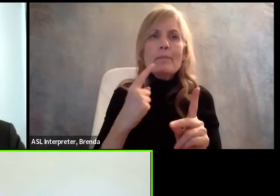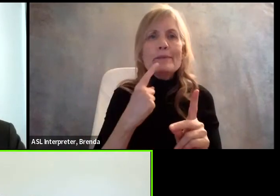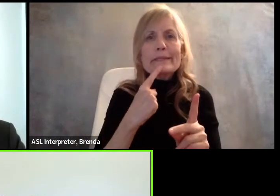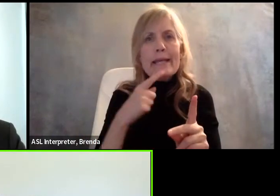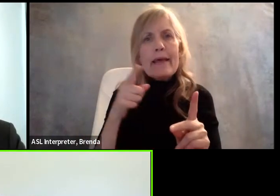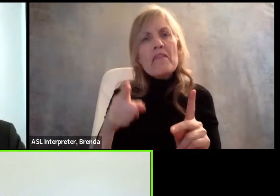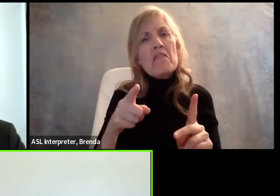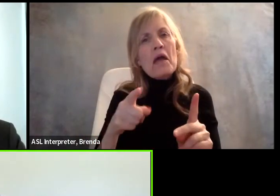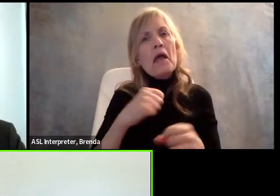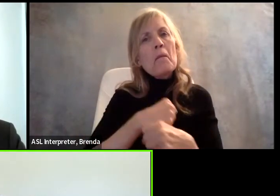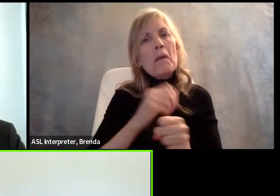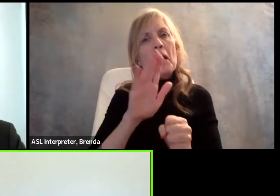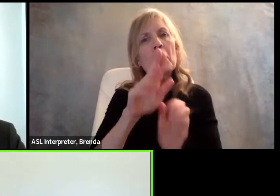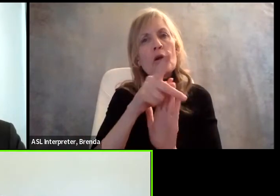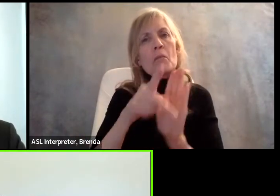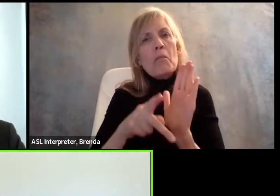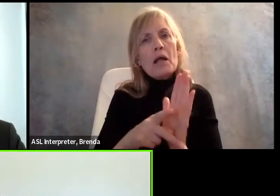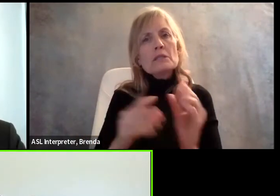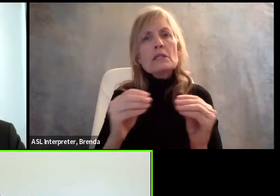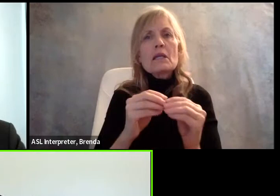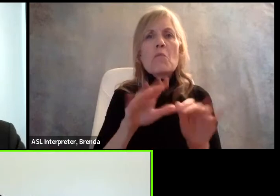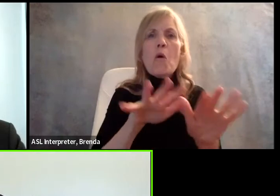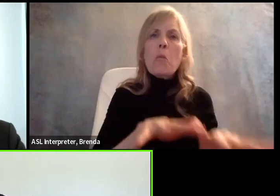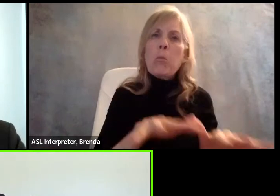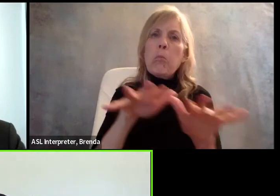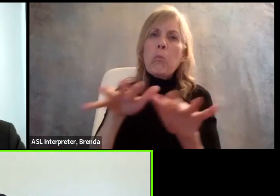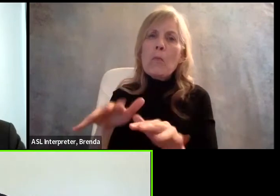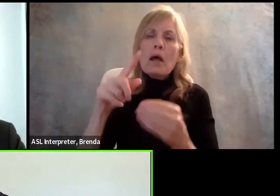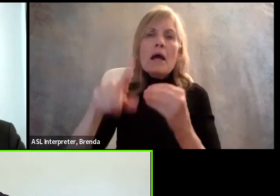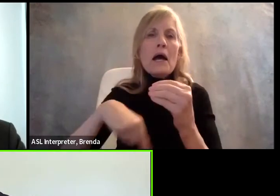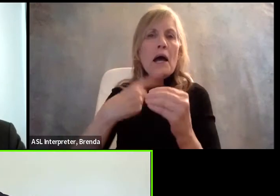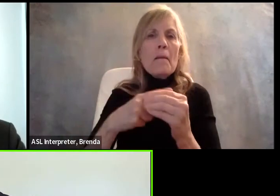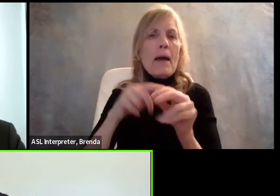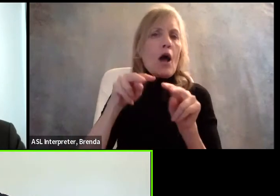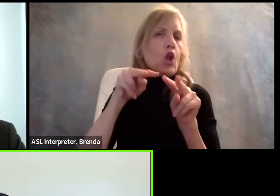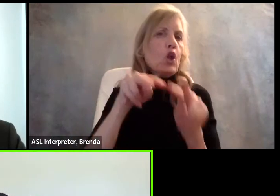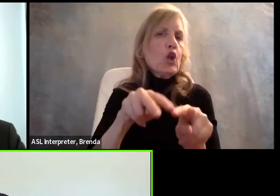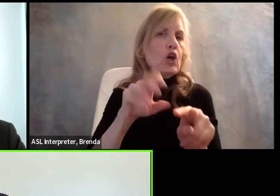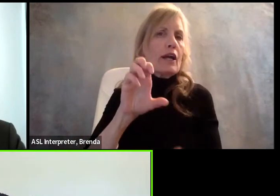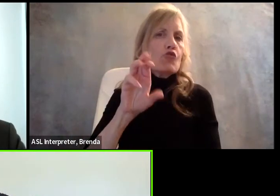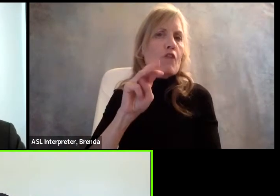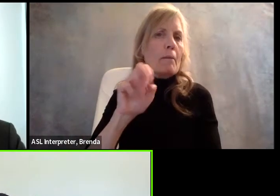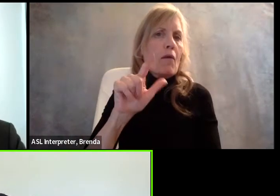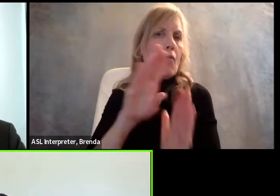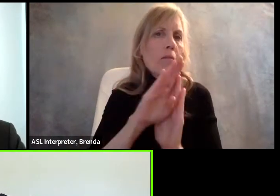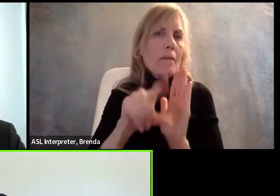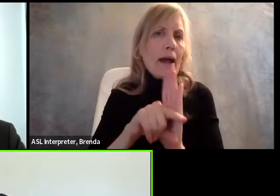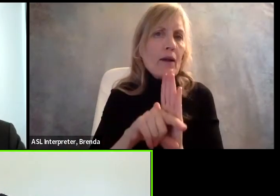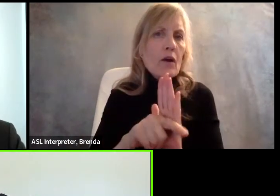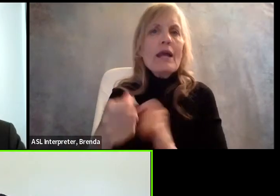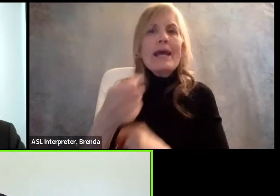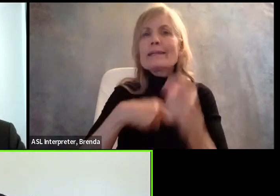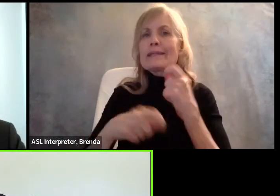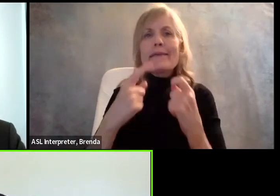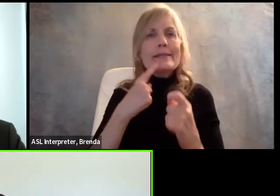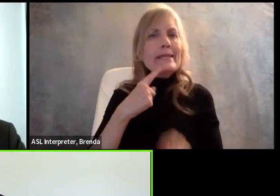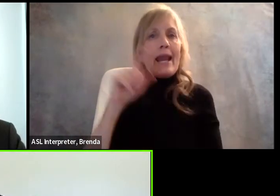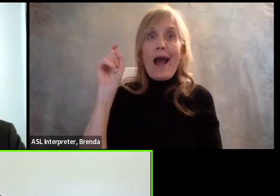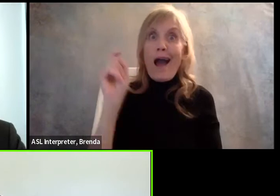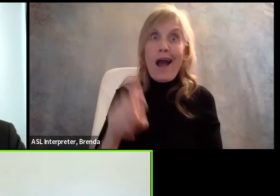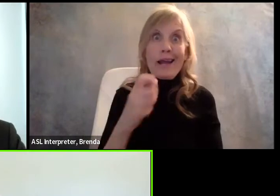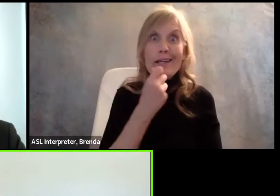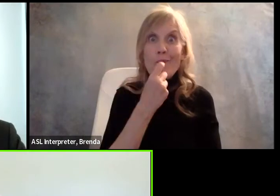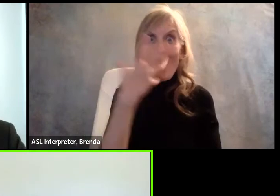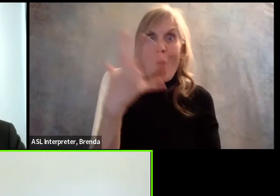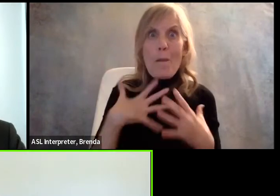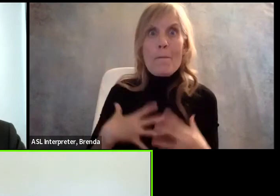policies for getting backgrounds, um, and just went off of the fact that they needed bodies. And what